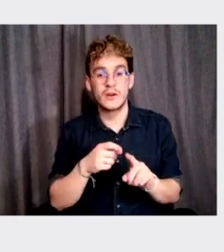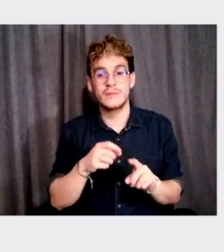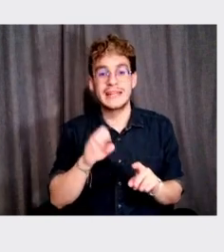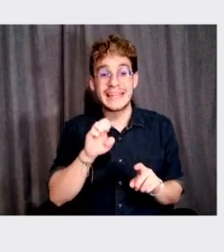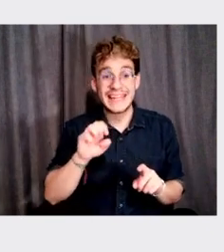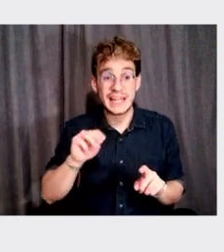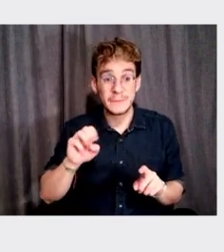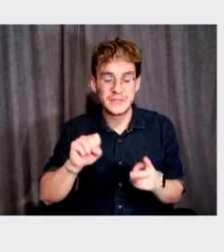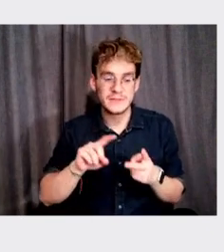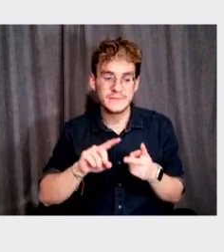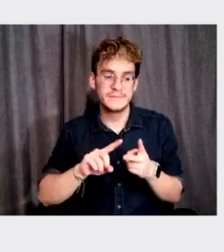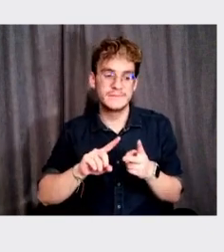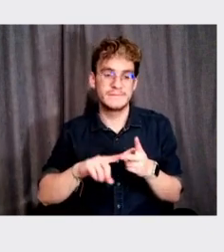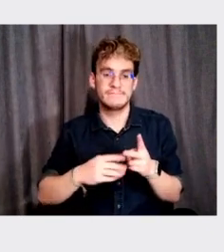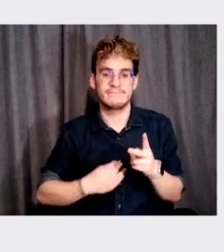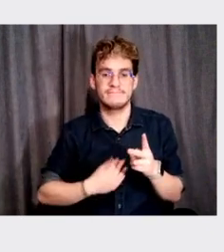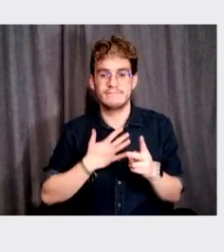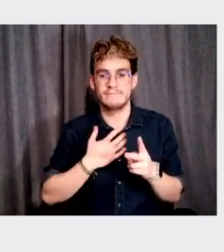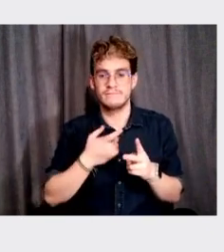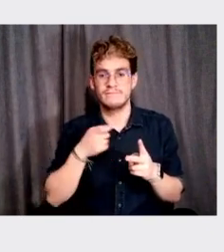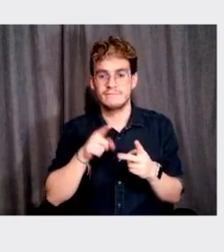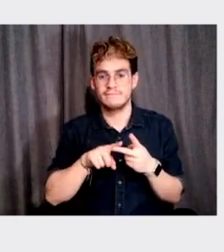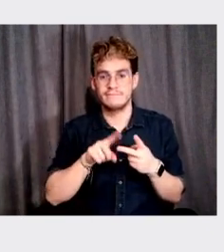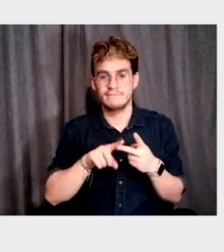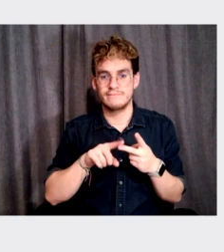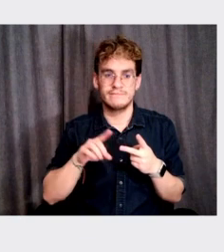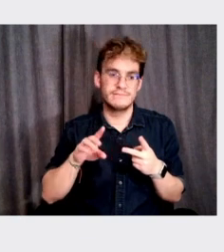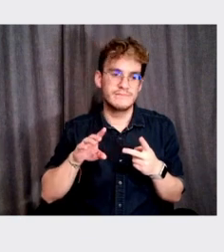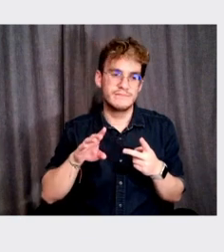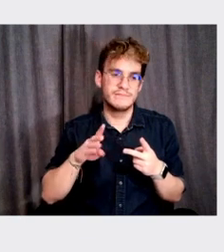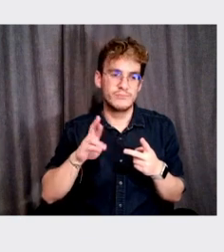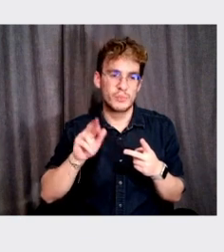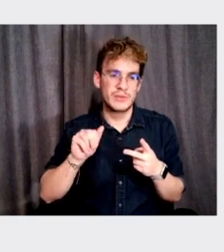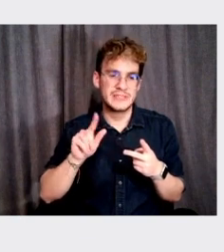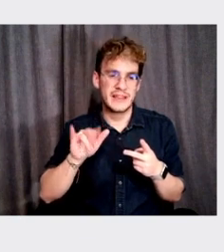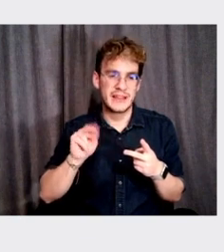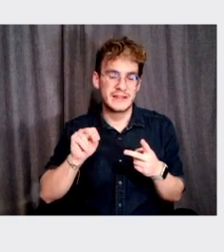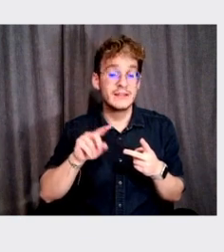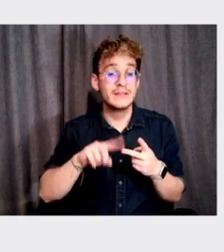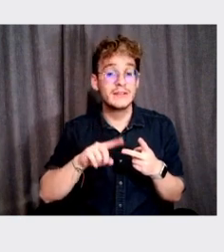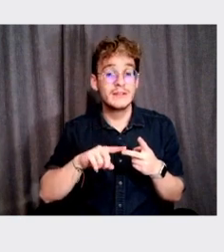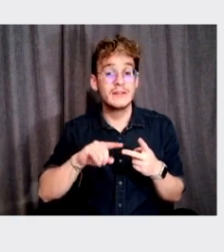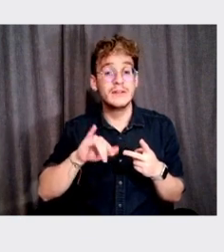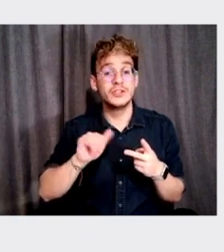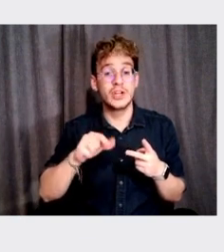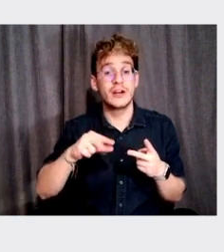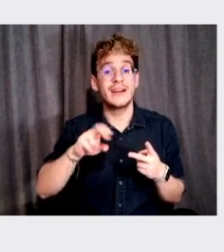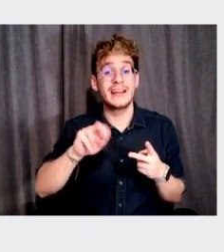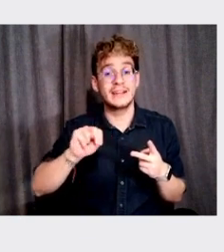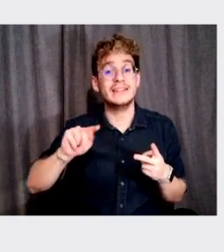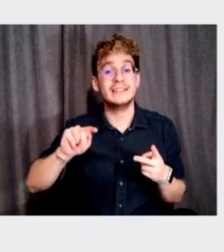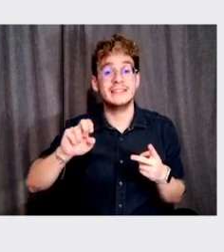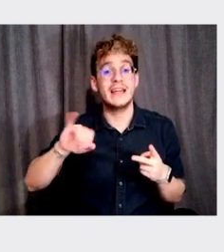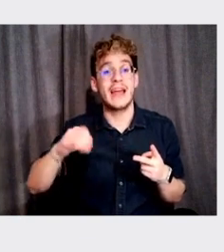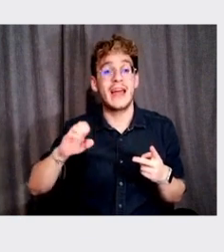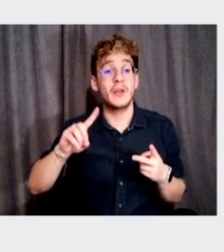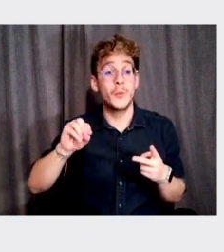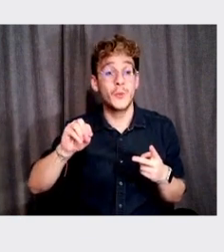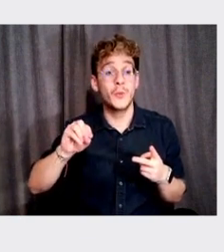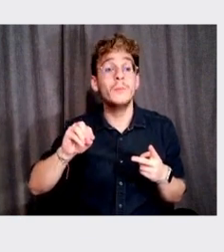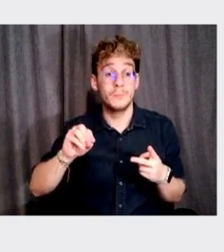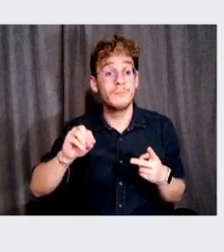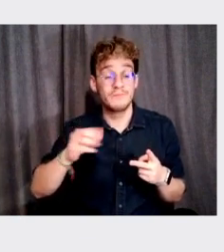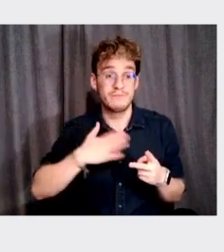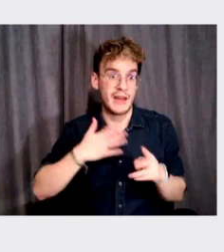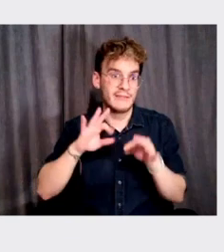I also, I'm also very inspired by, by work done in Brazil by the designer called, uh, Joaquin Tenheiro. Uh, my family,